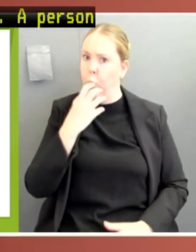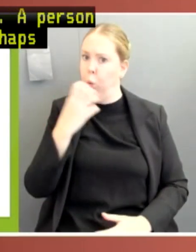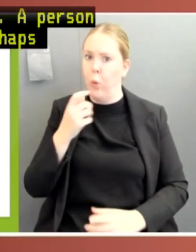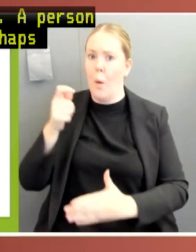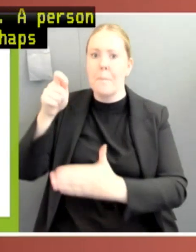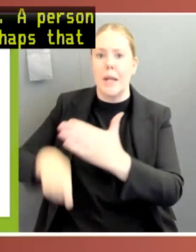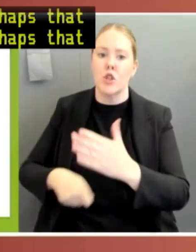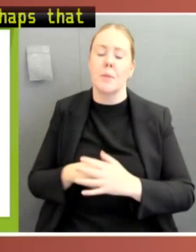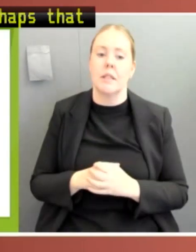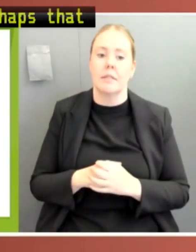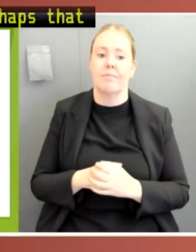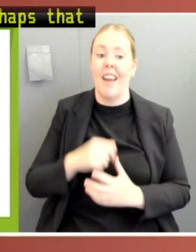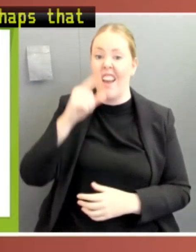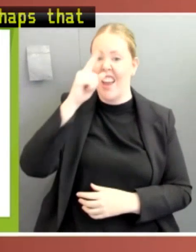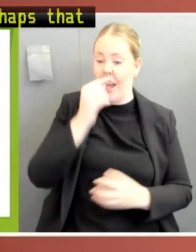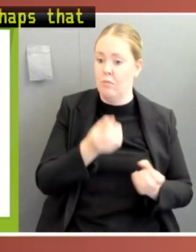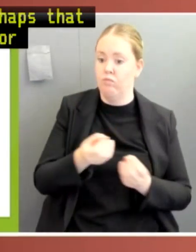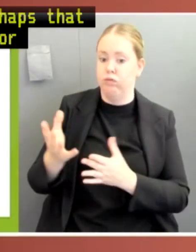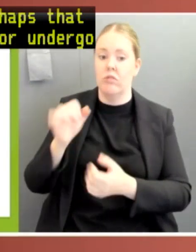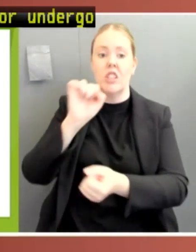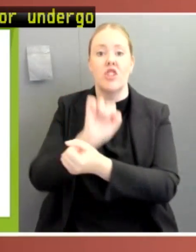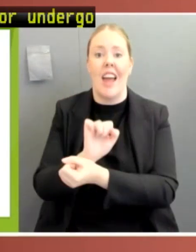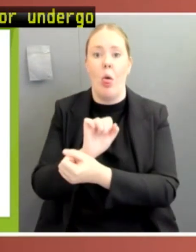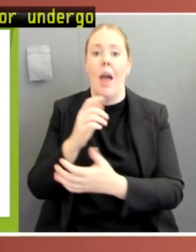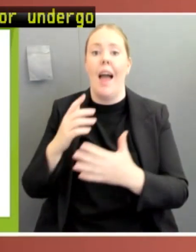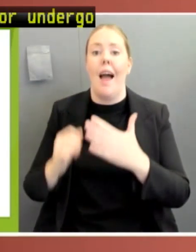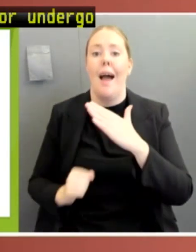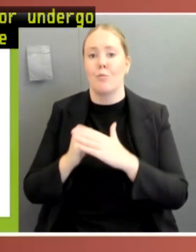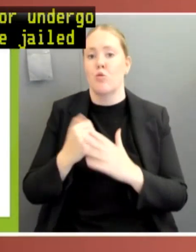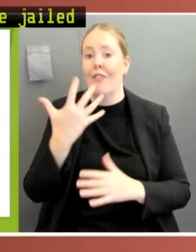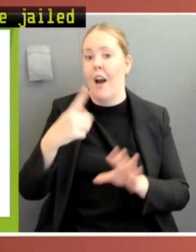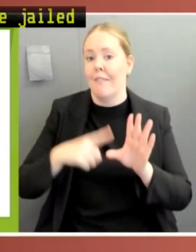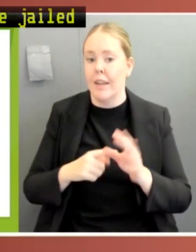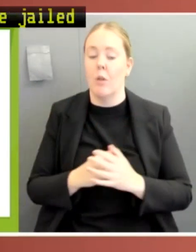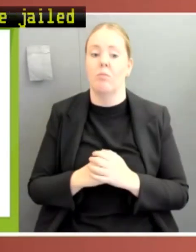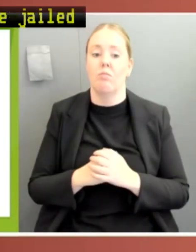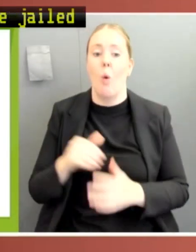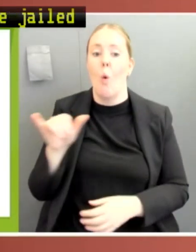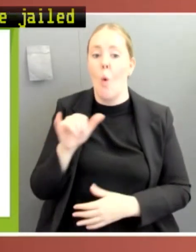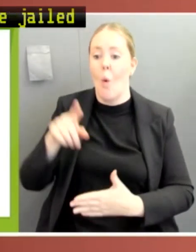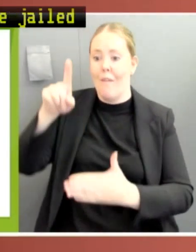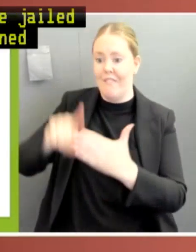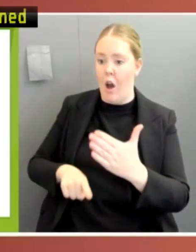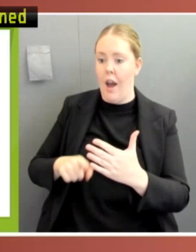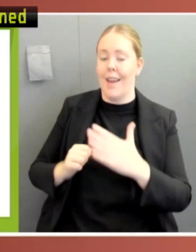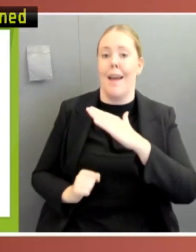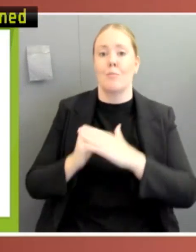jailed for up to five years or fined $66,000. No defences are provided for conscientious objection or on religious grounds.